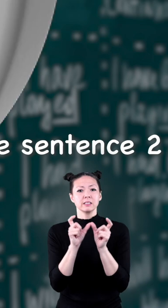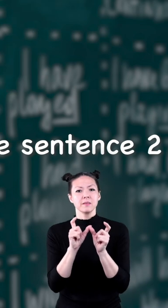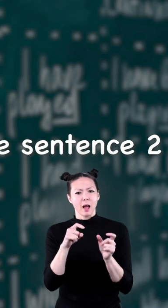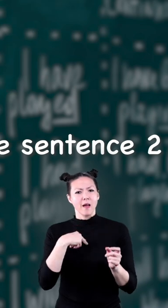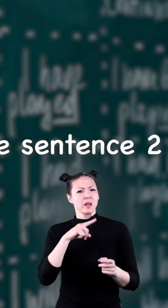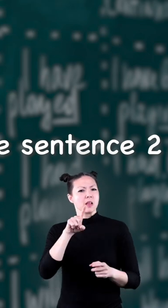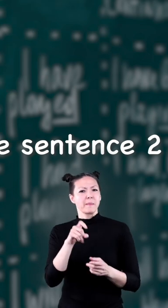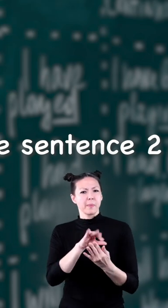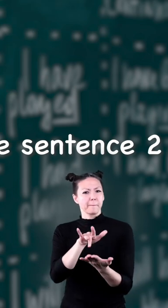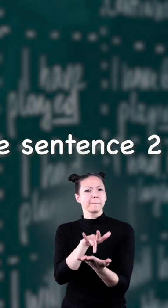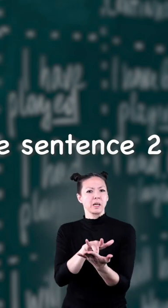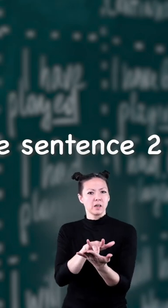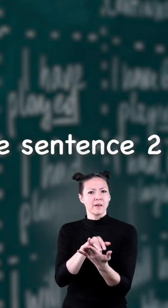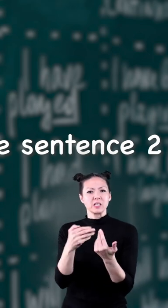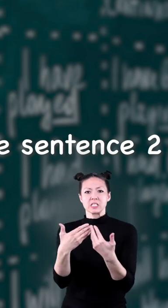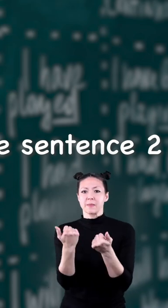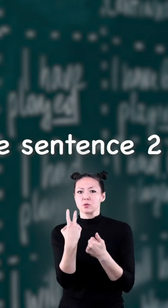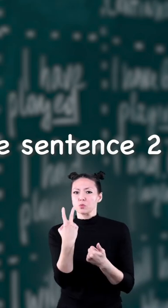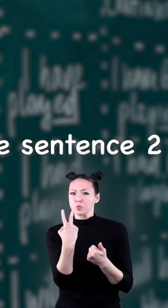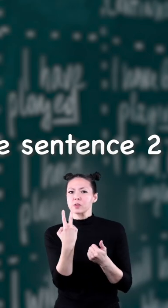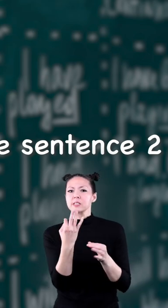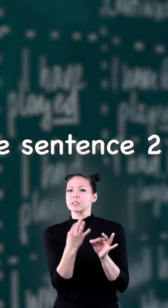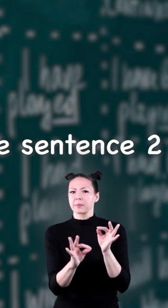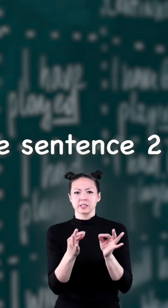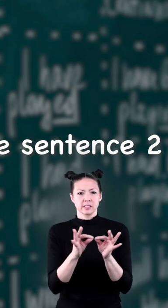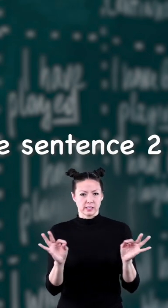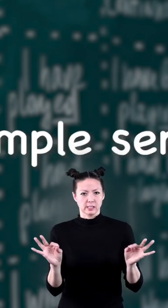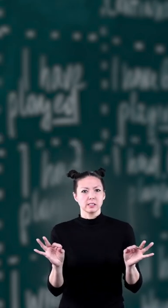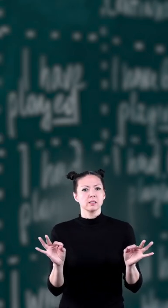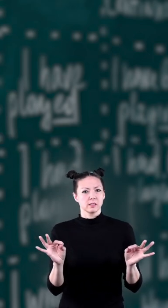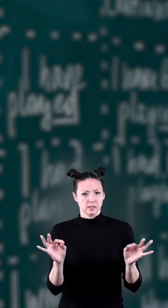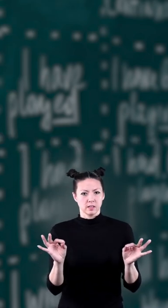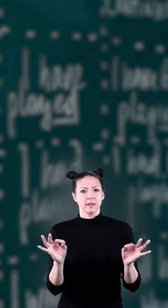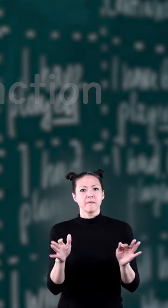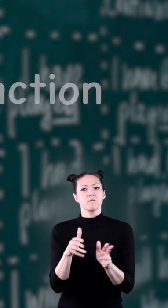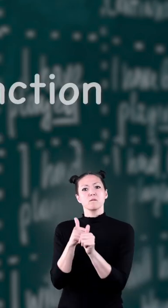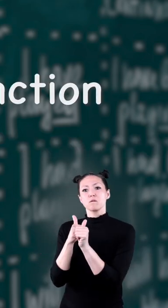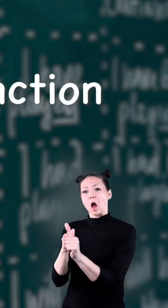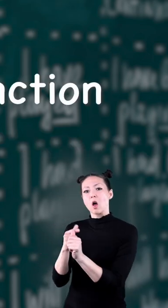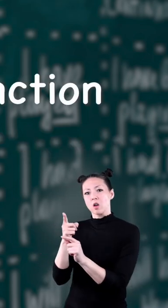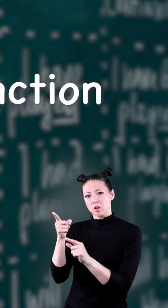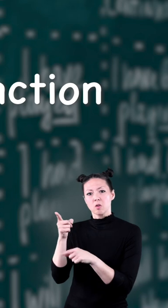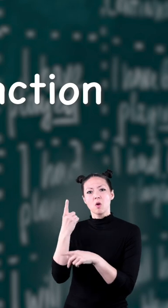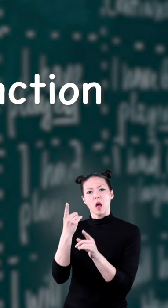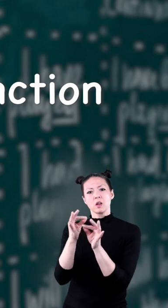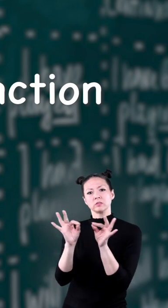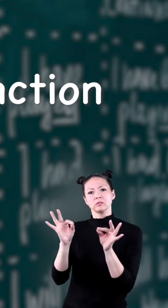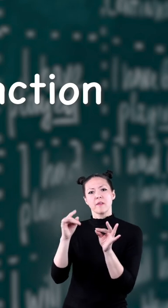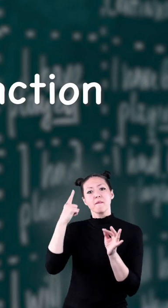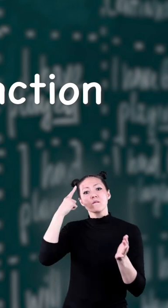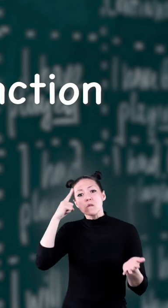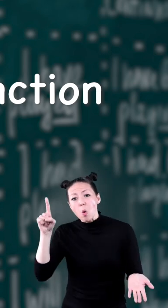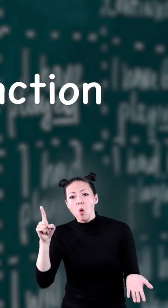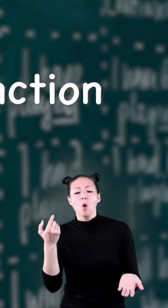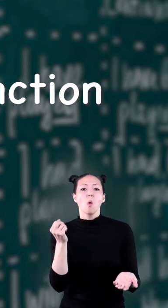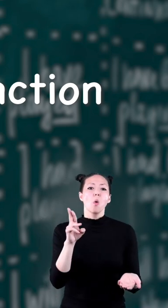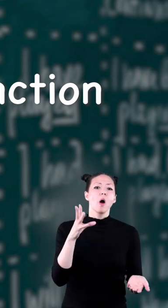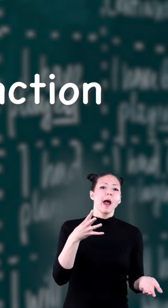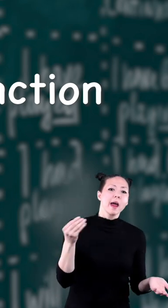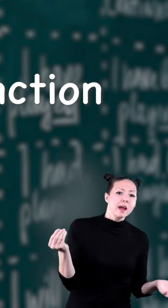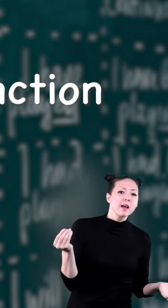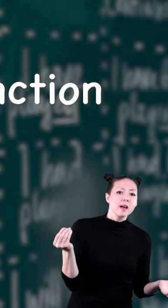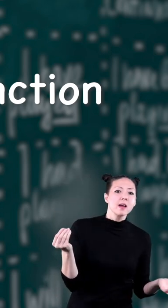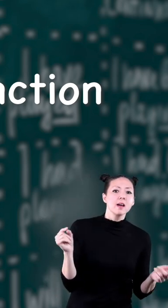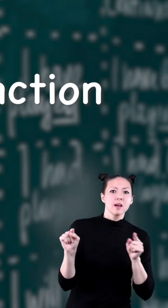have a comma in the middle separating the two simple sentences followed by one of the conjunctions mentioned above such